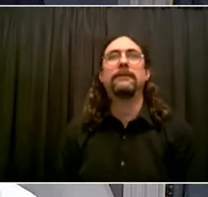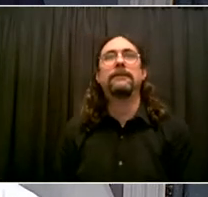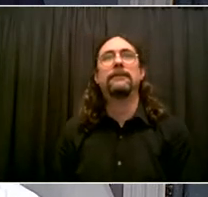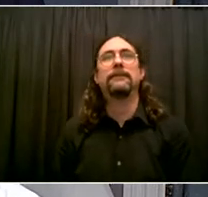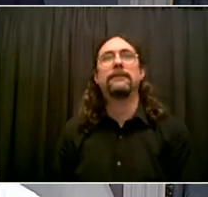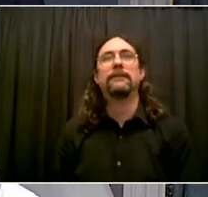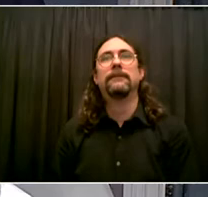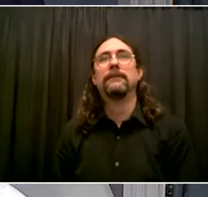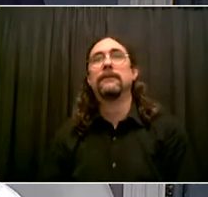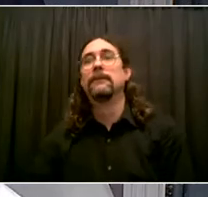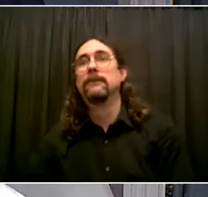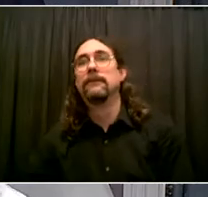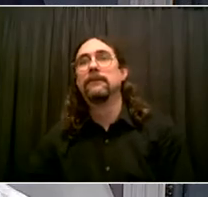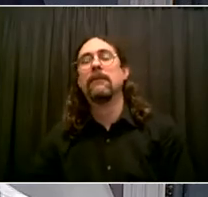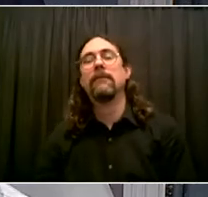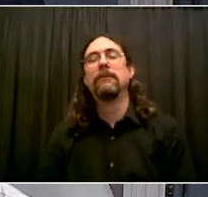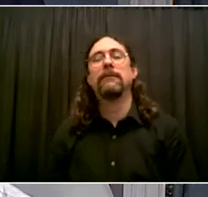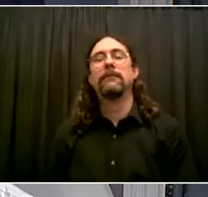You are very thorough.